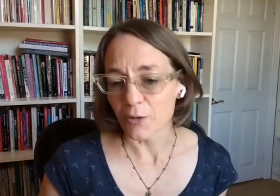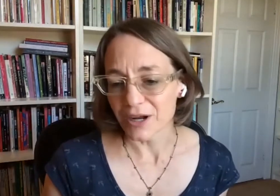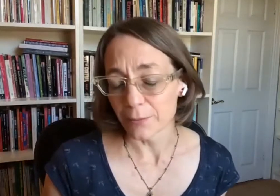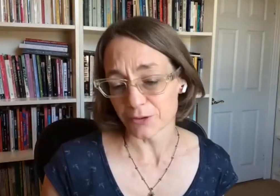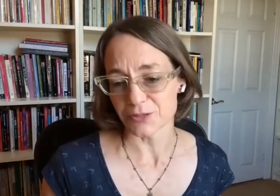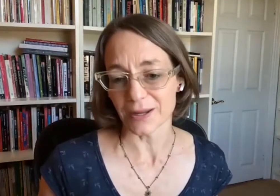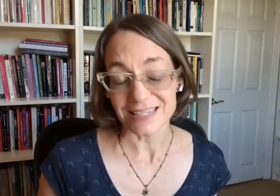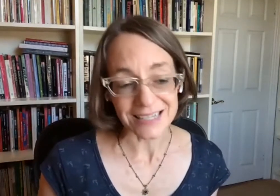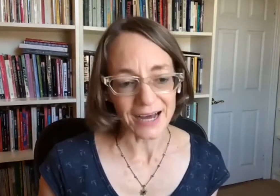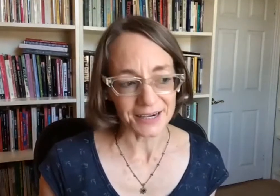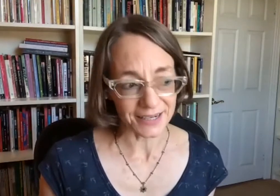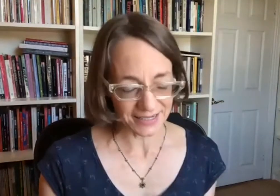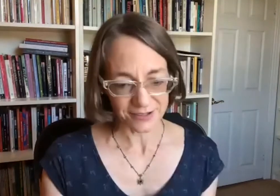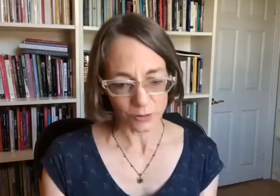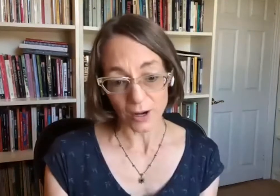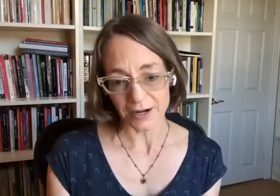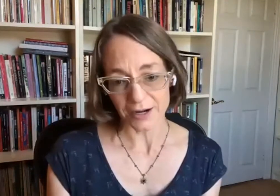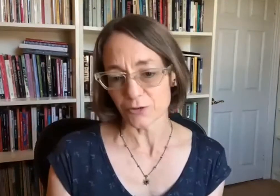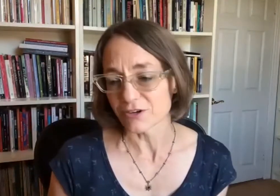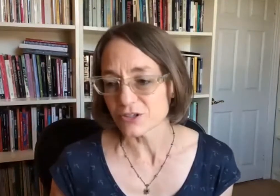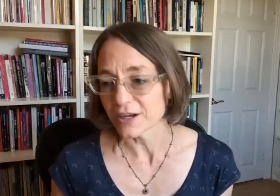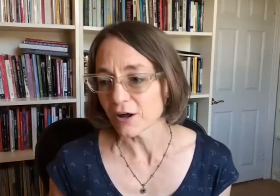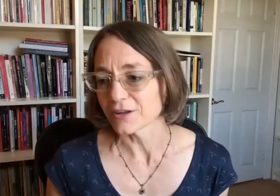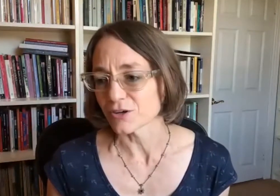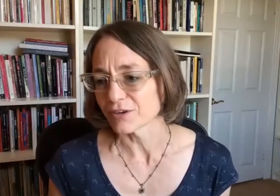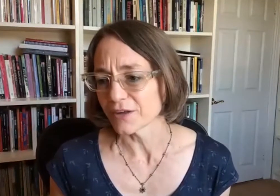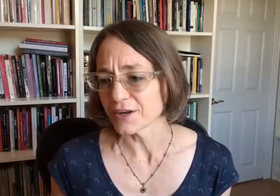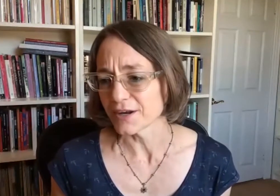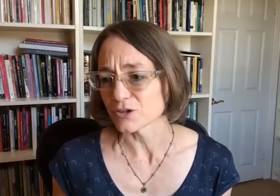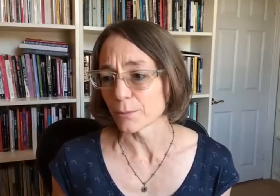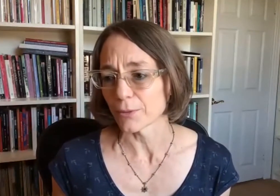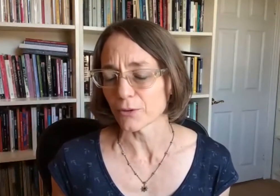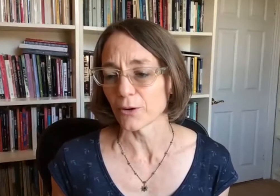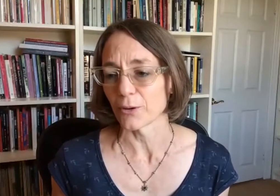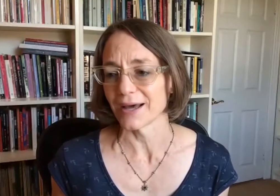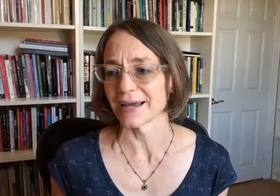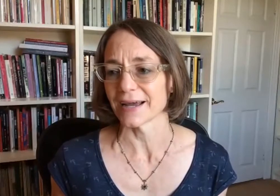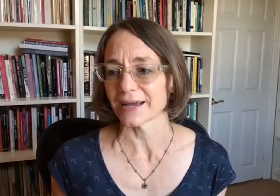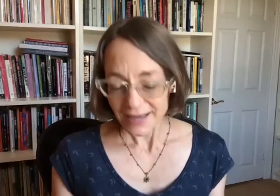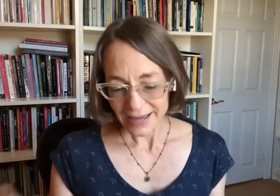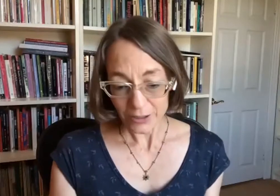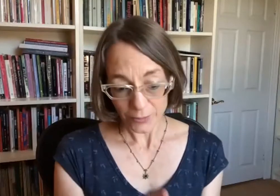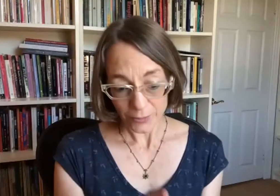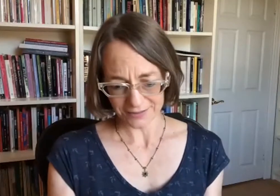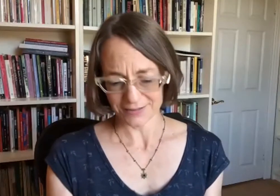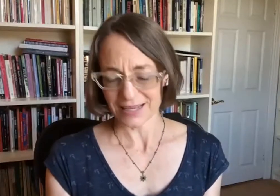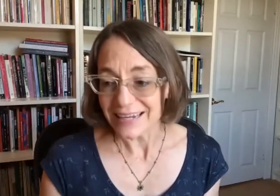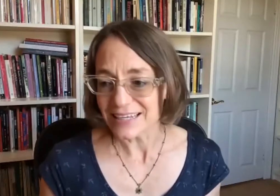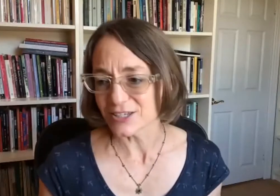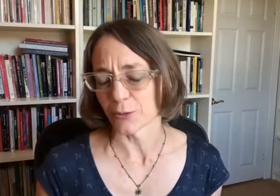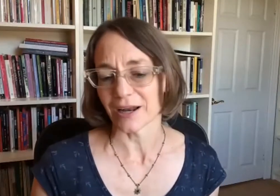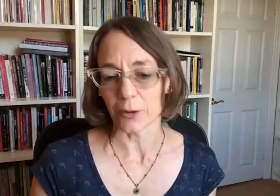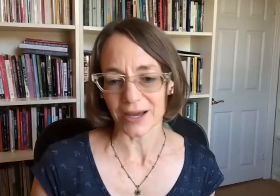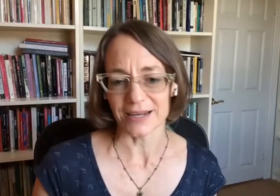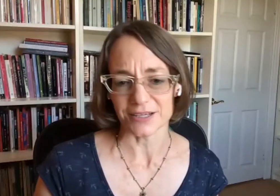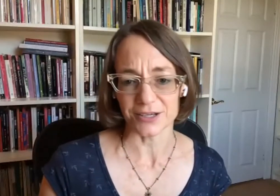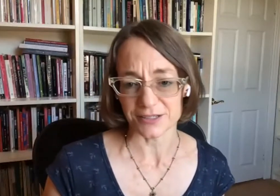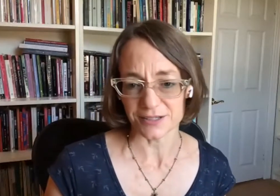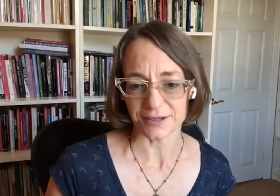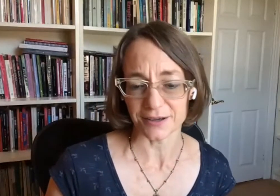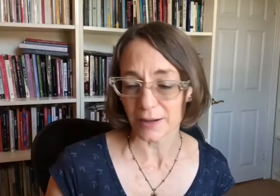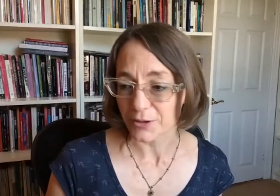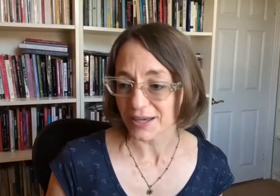So from a certain point of view, we can think that University College of London is somehow the